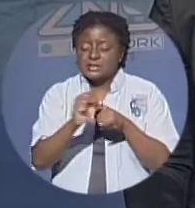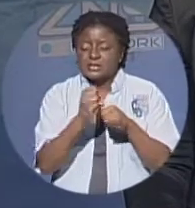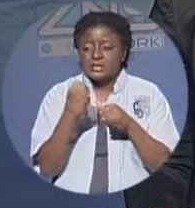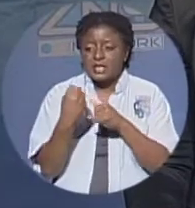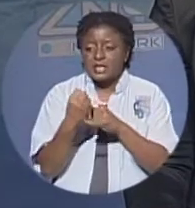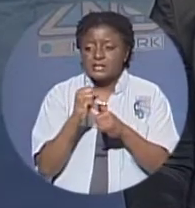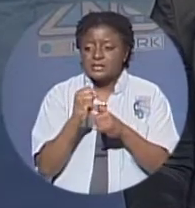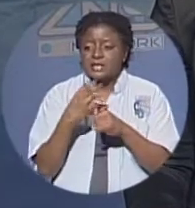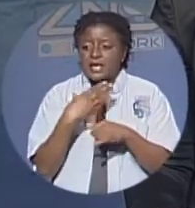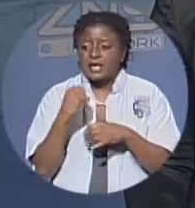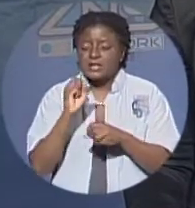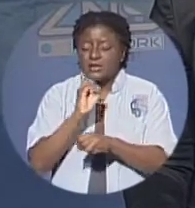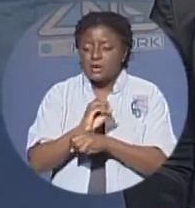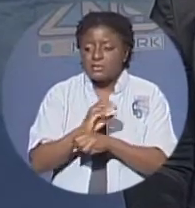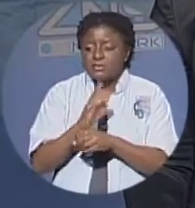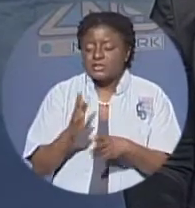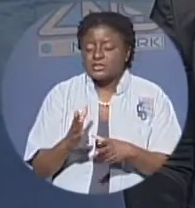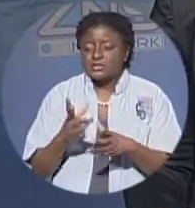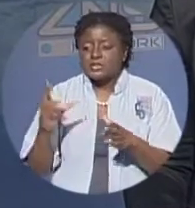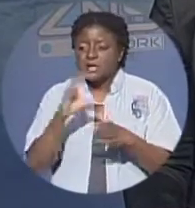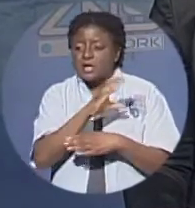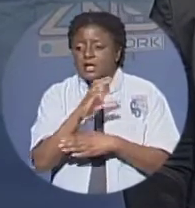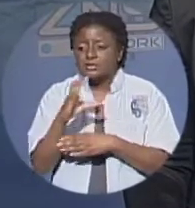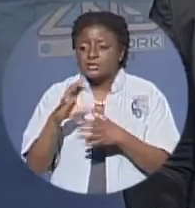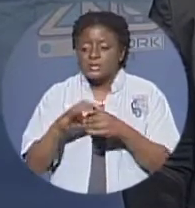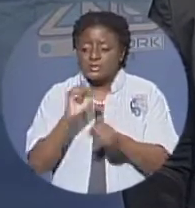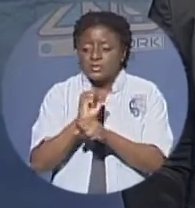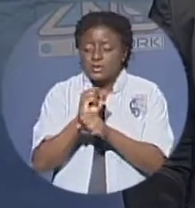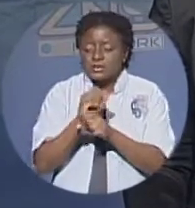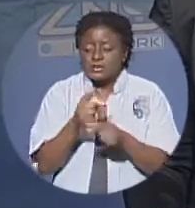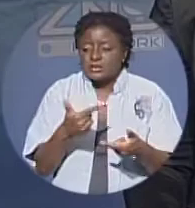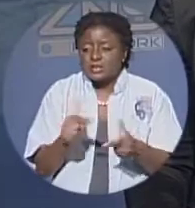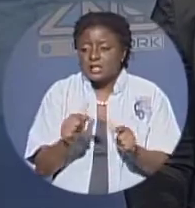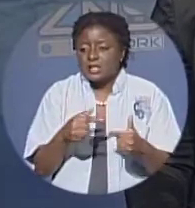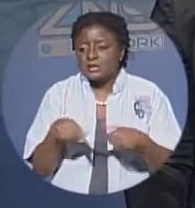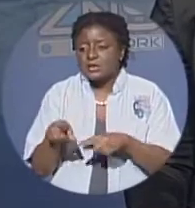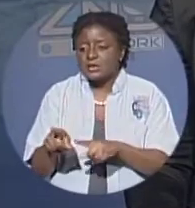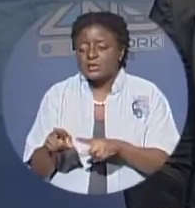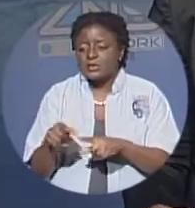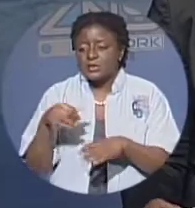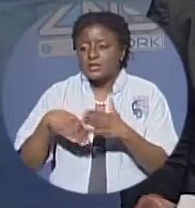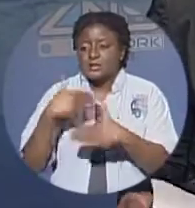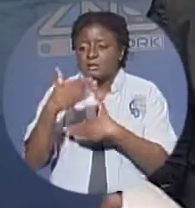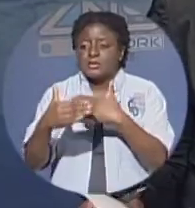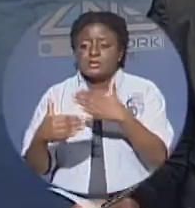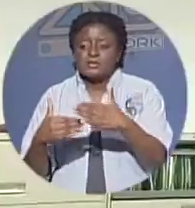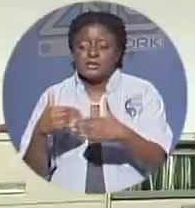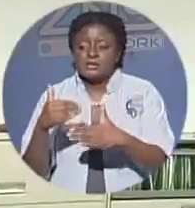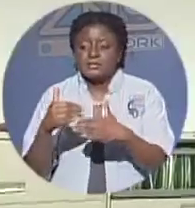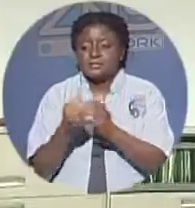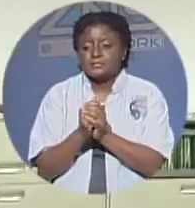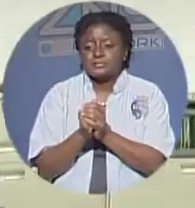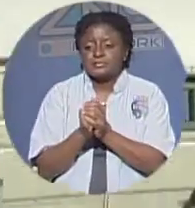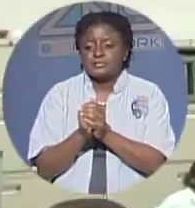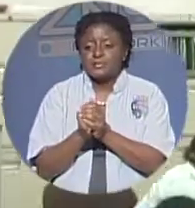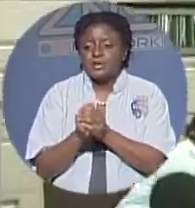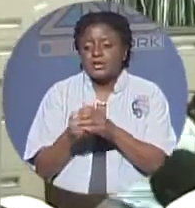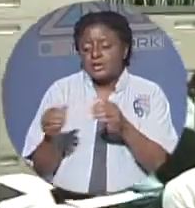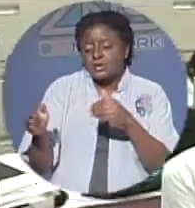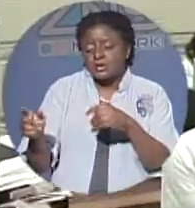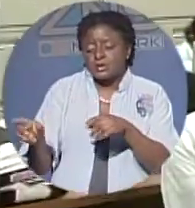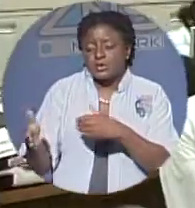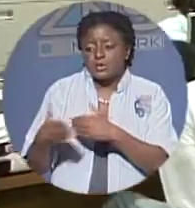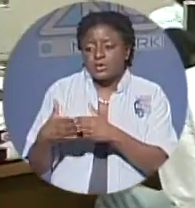hundreds of employees have been let go in the process we get the story tonight from caller palmer close to 300